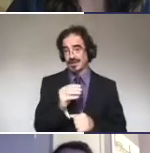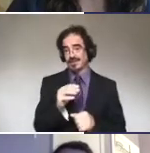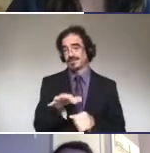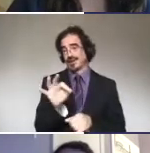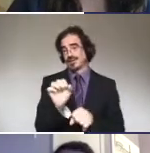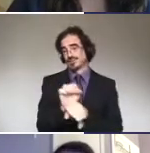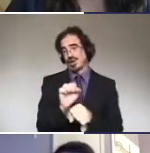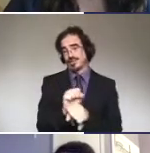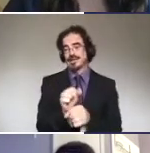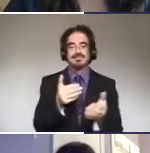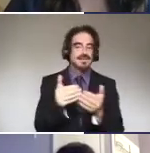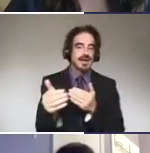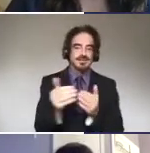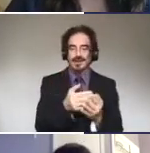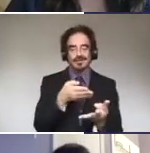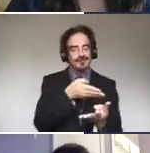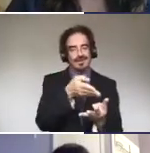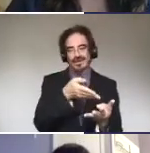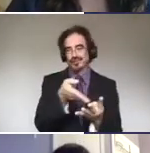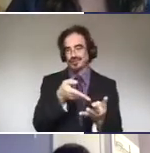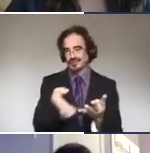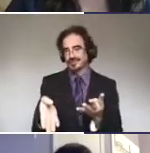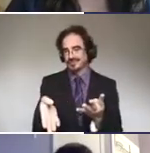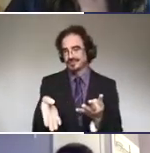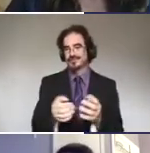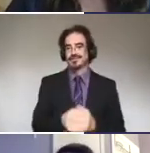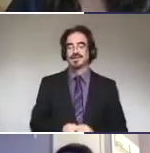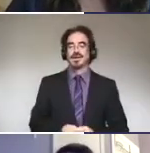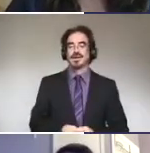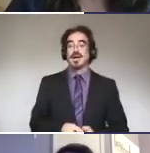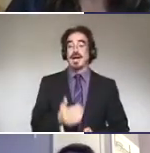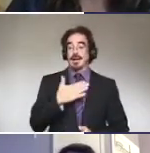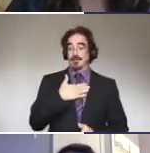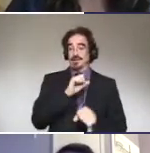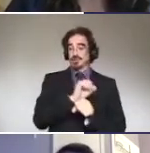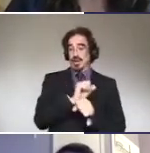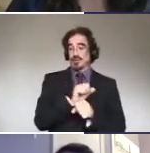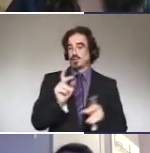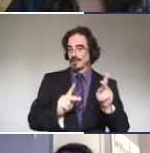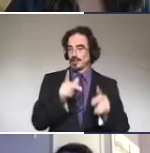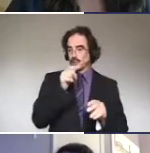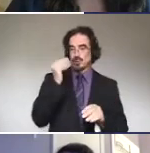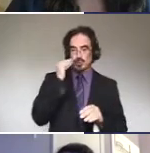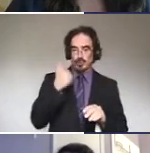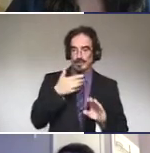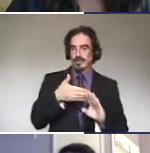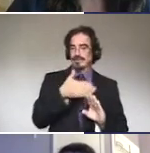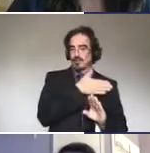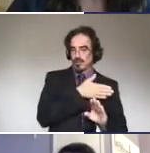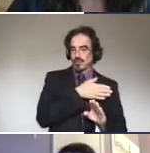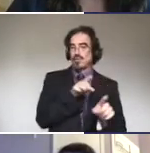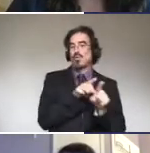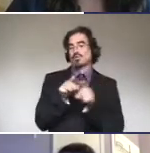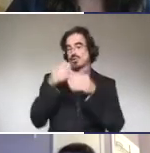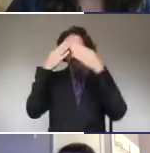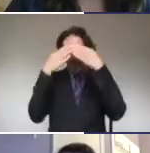no matter what field you're in. I, my jobs were both those that had known me beforehand were open-minded or had, um, knew